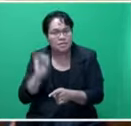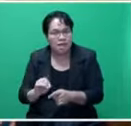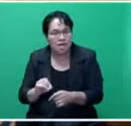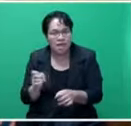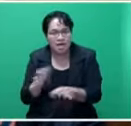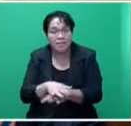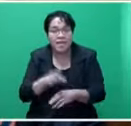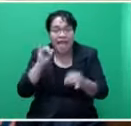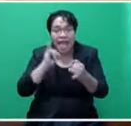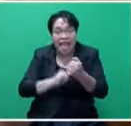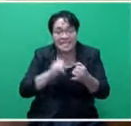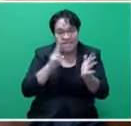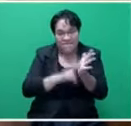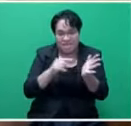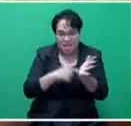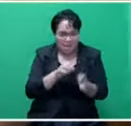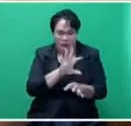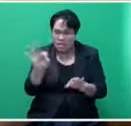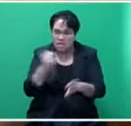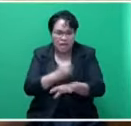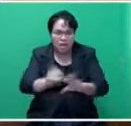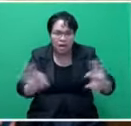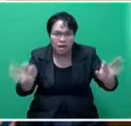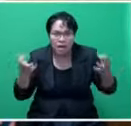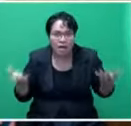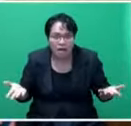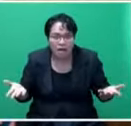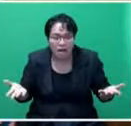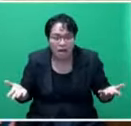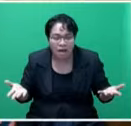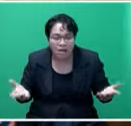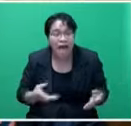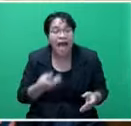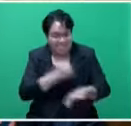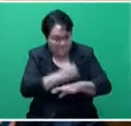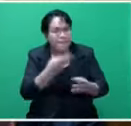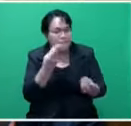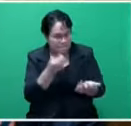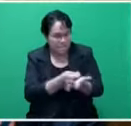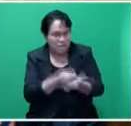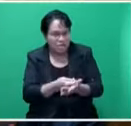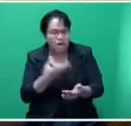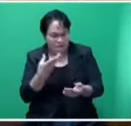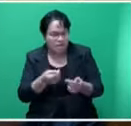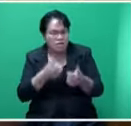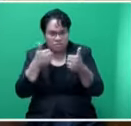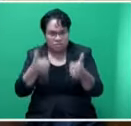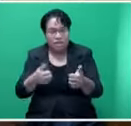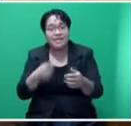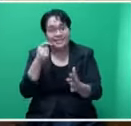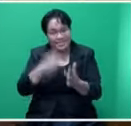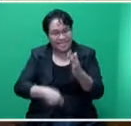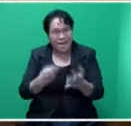by SBT, SDL, not this government. Government got money, dividends, and that was good. Tax, tax